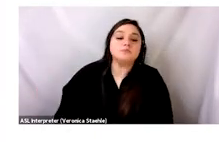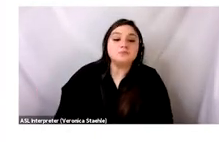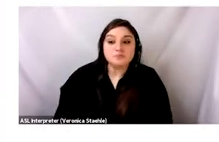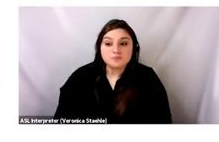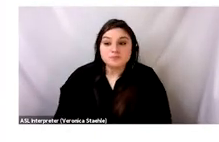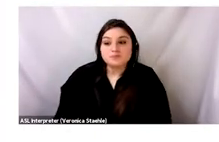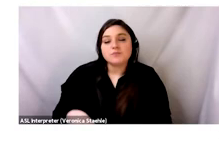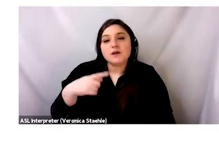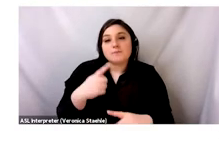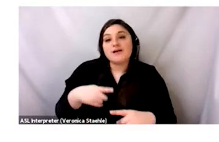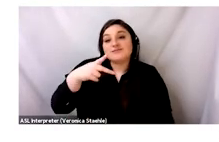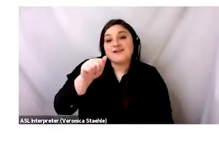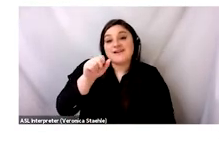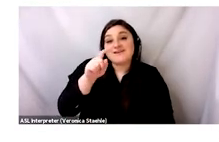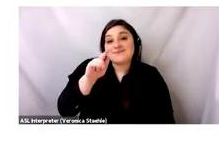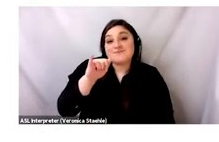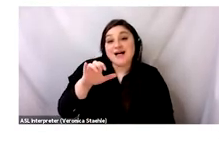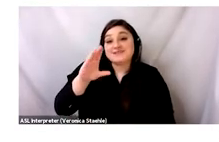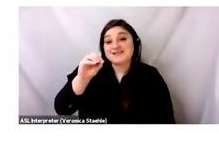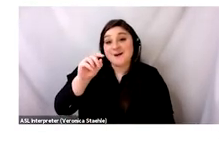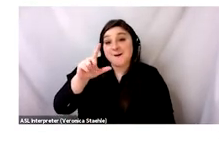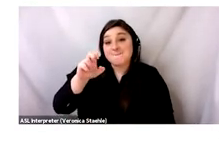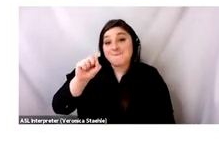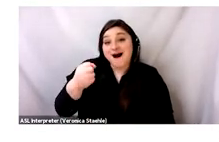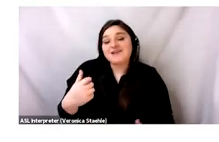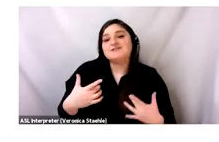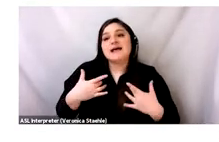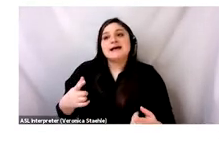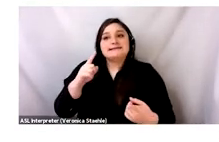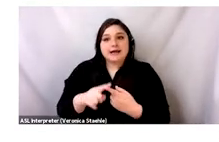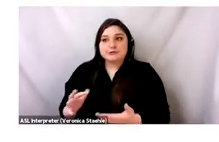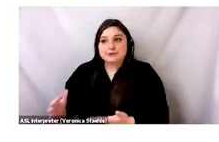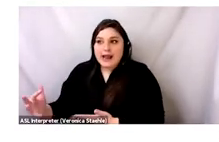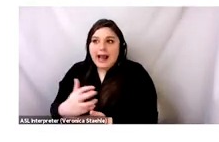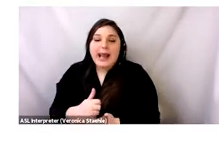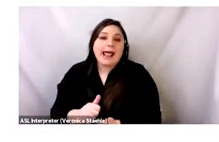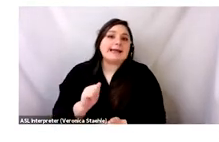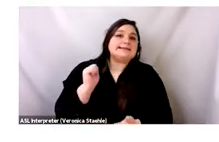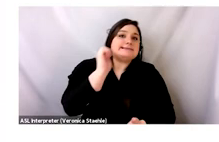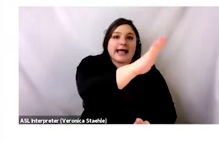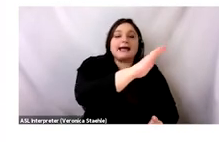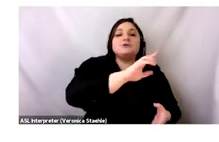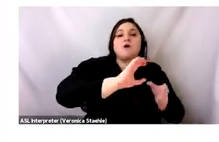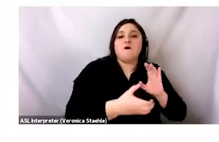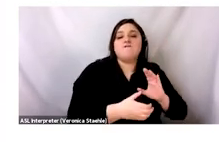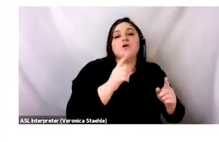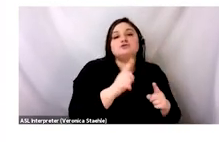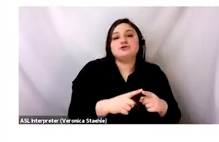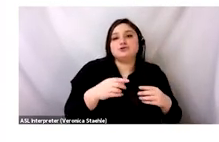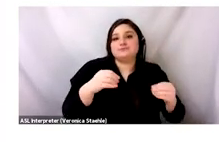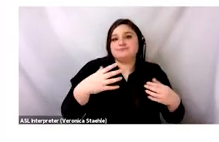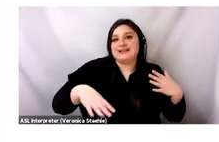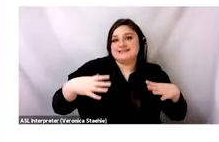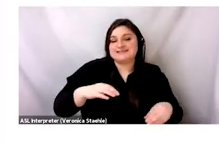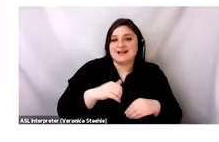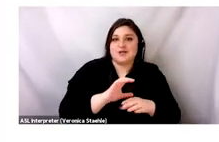note that most of the plastic bottles recovered by the waste pickers at Pone and throughout Ghana, they're exported to be turned into recycled